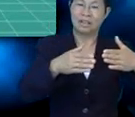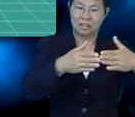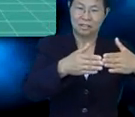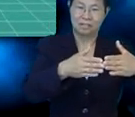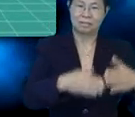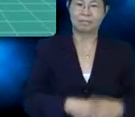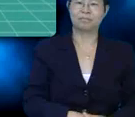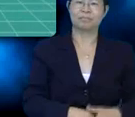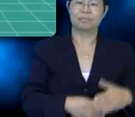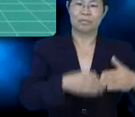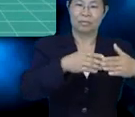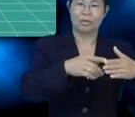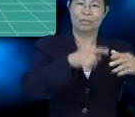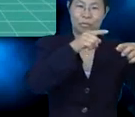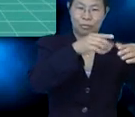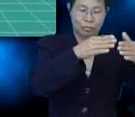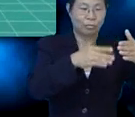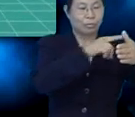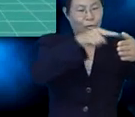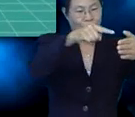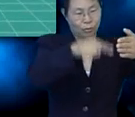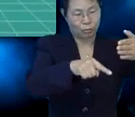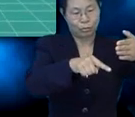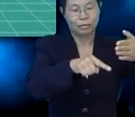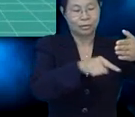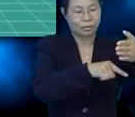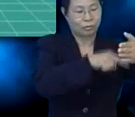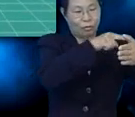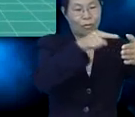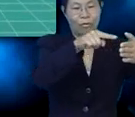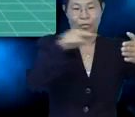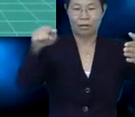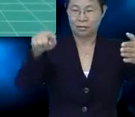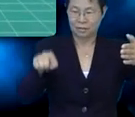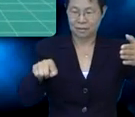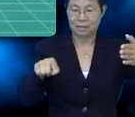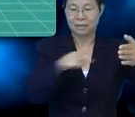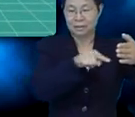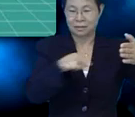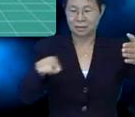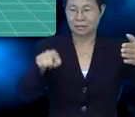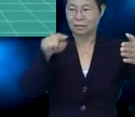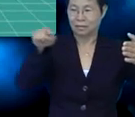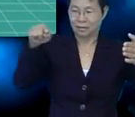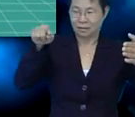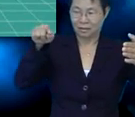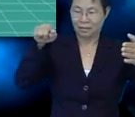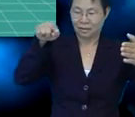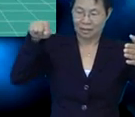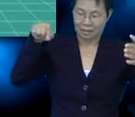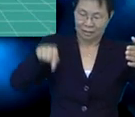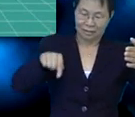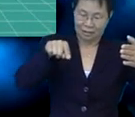have twelve edges. One, two, three, four, five,